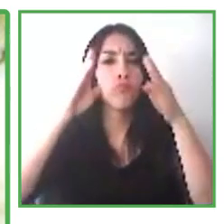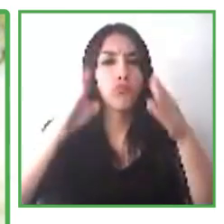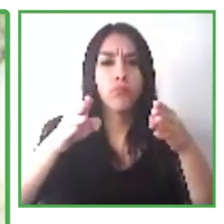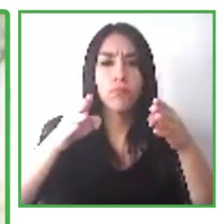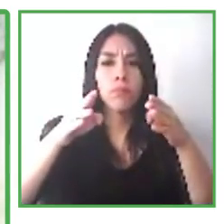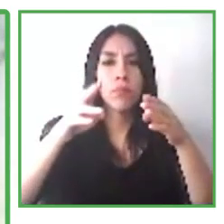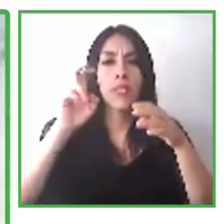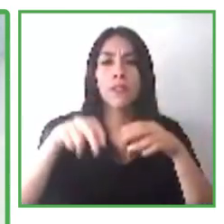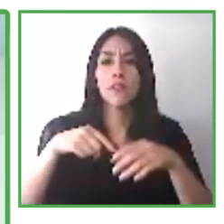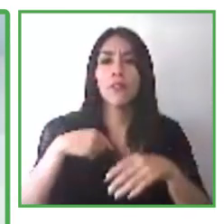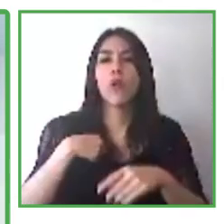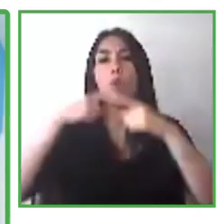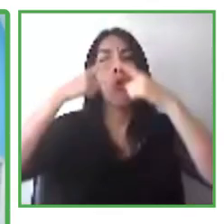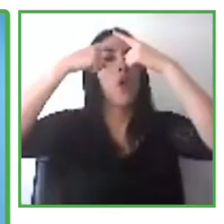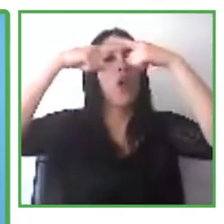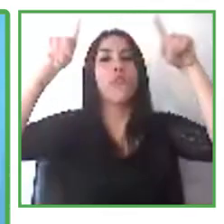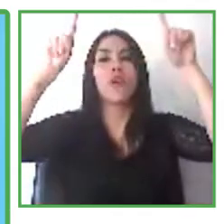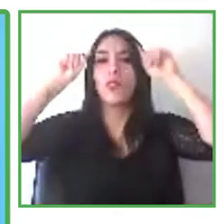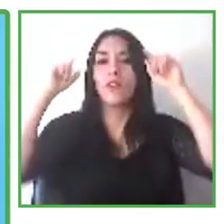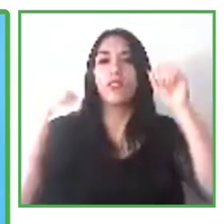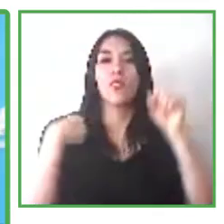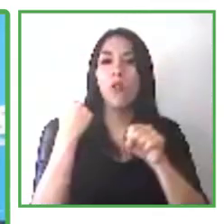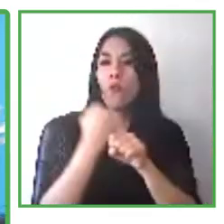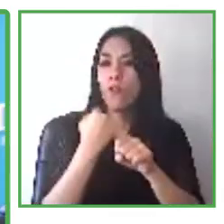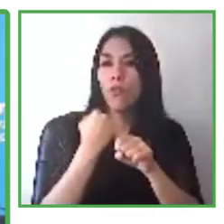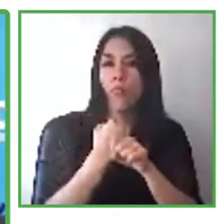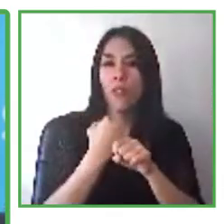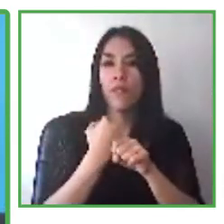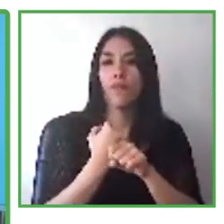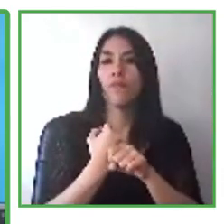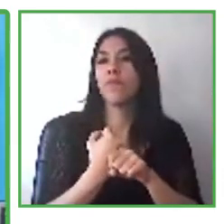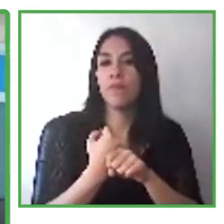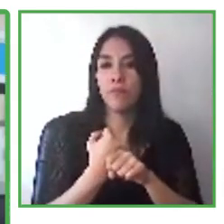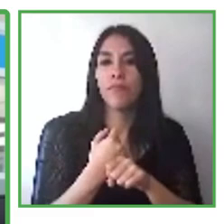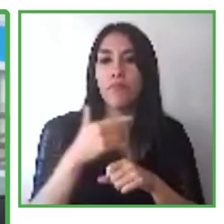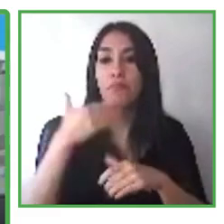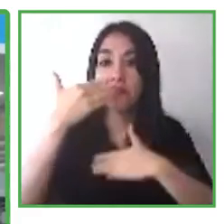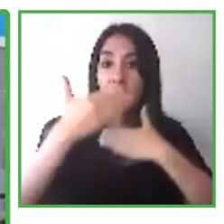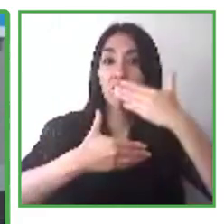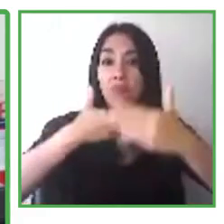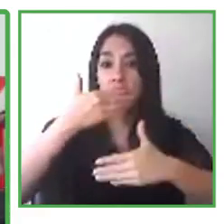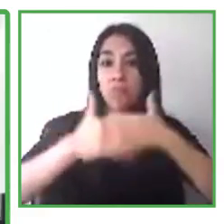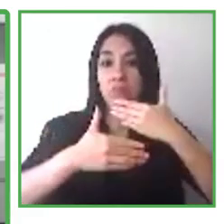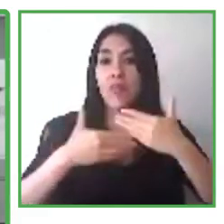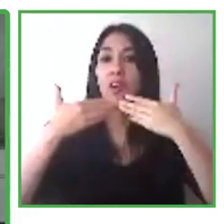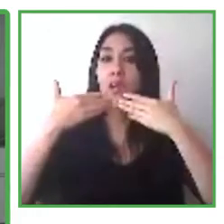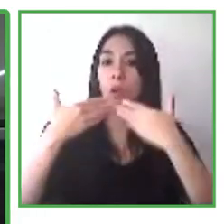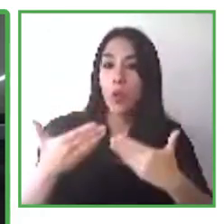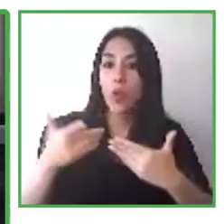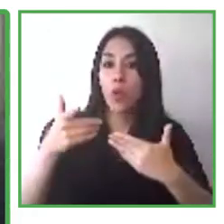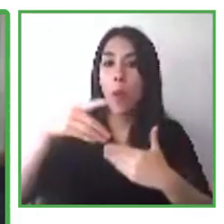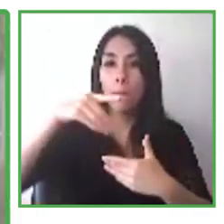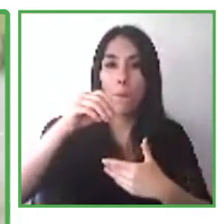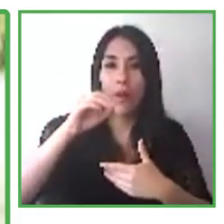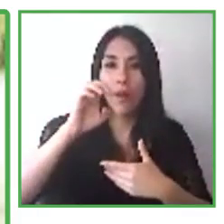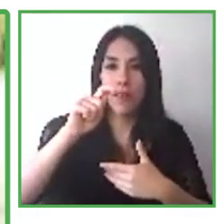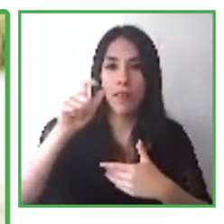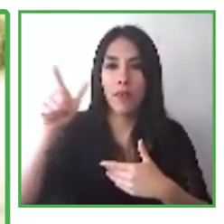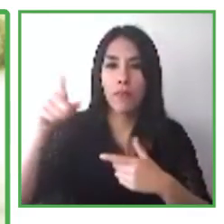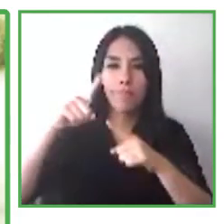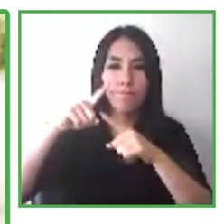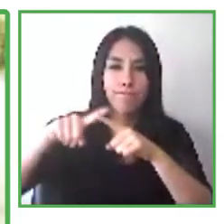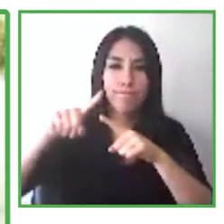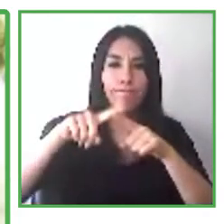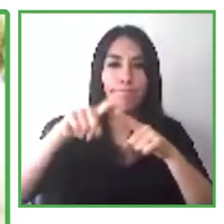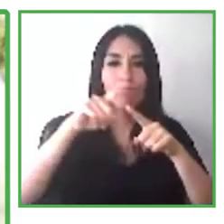computers for administrative tasks and then thanks to Poeta and the rest of the